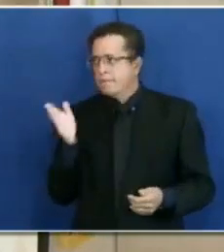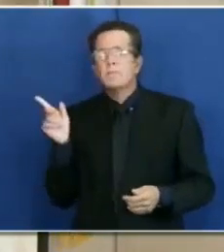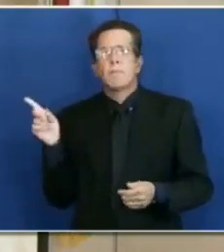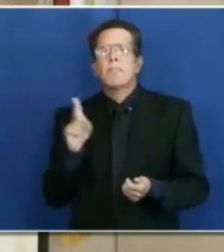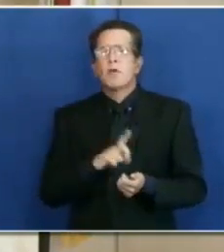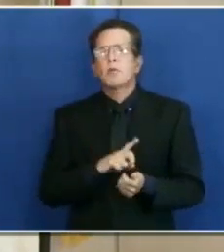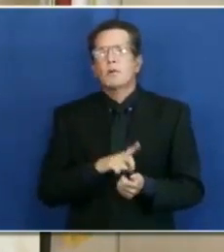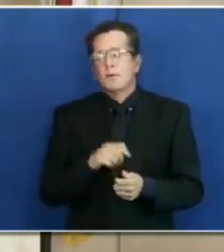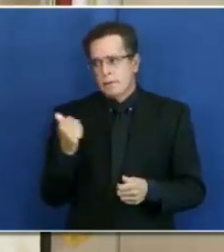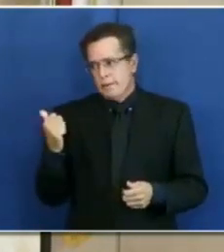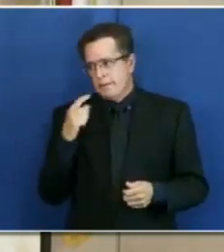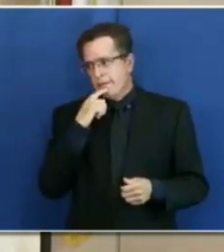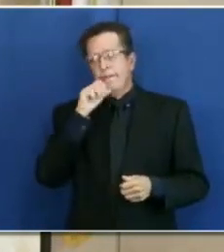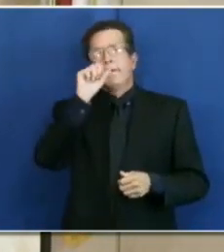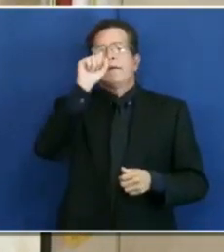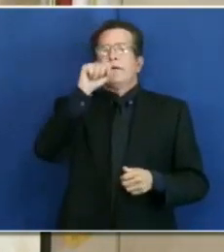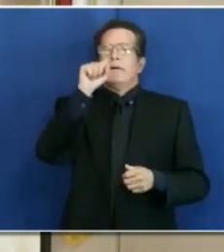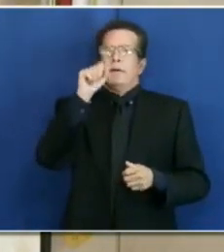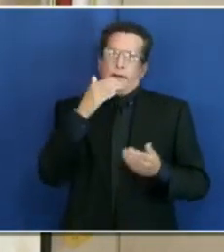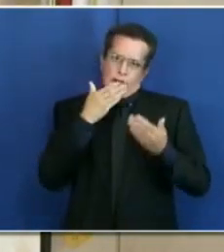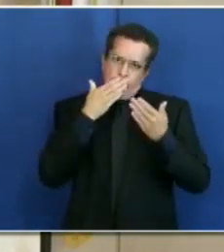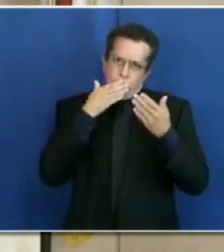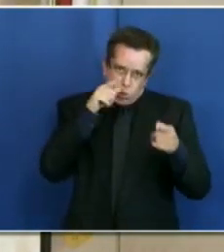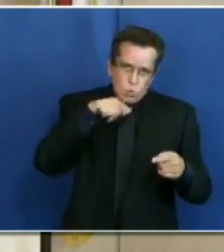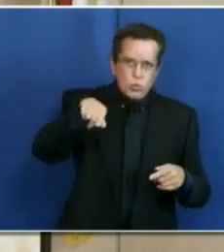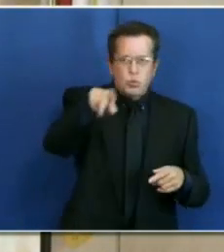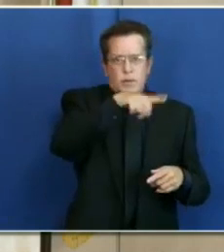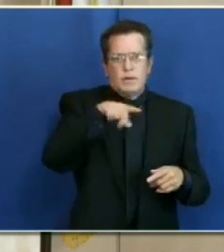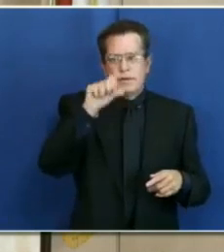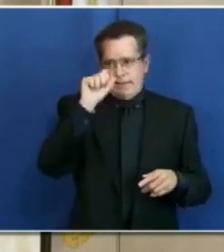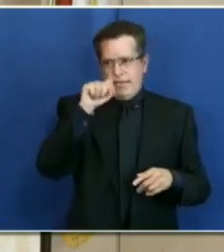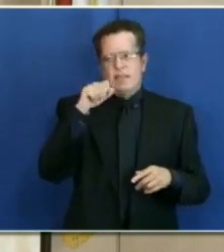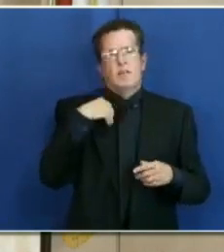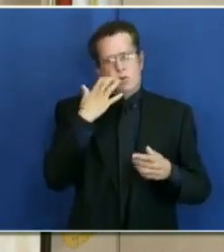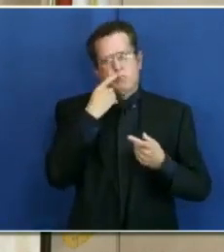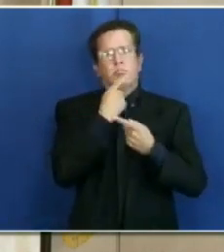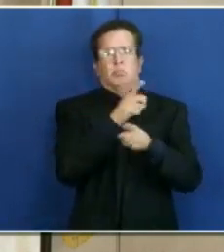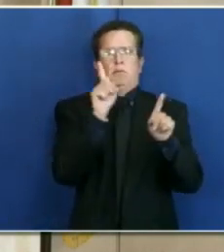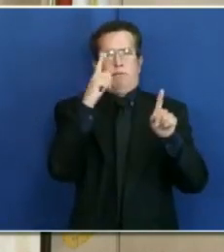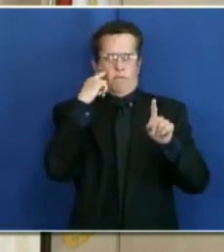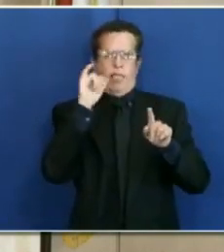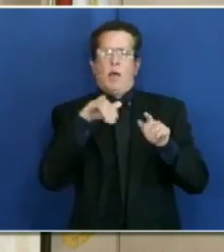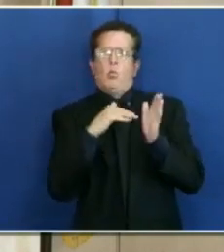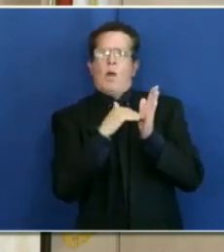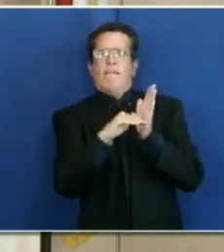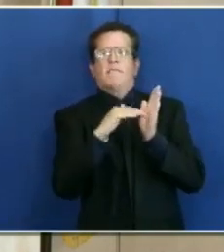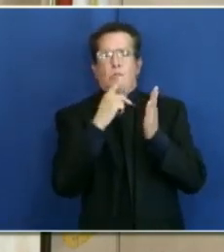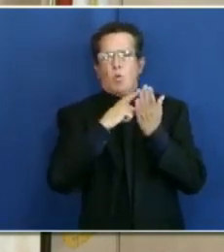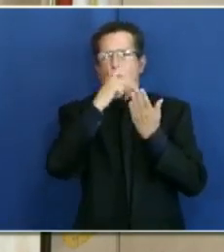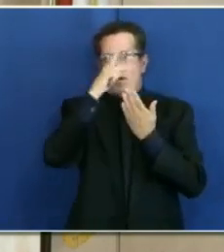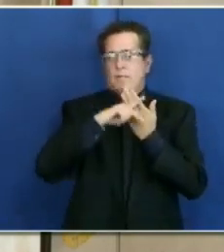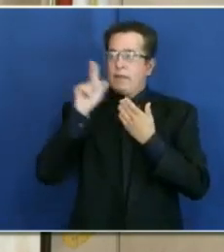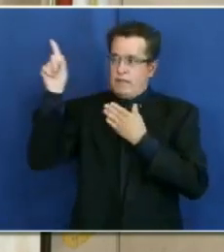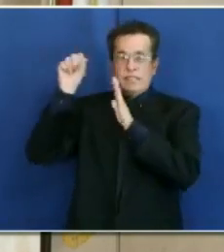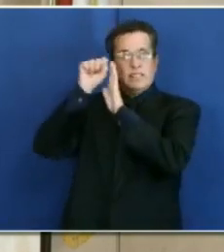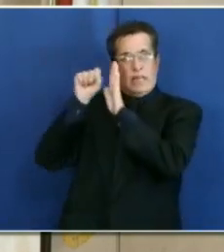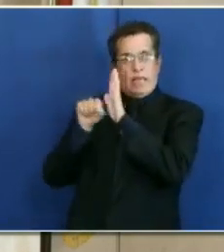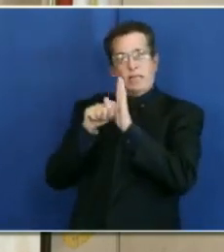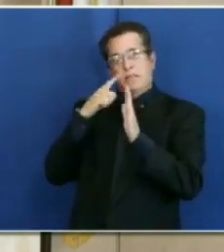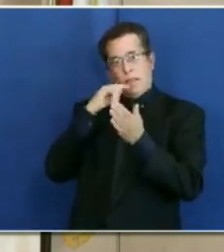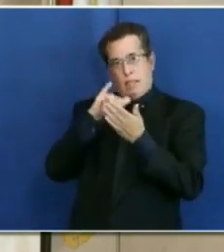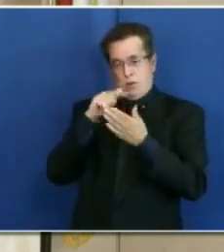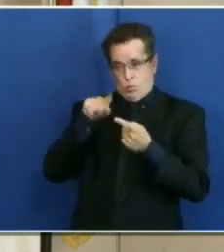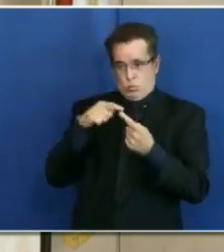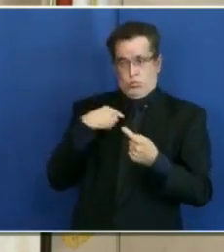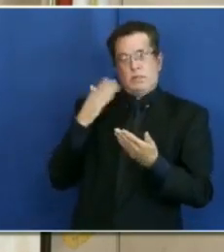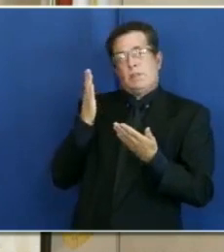So thank you again for the opportunity to share information about the waivers. The state has, in their guidance, stated that when we submit